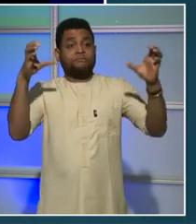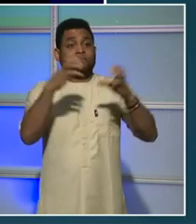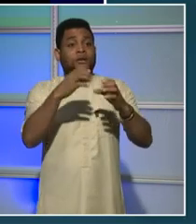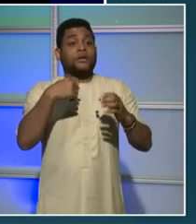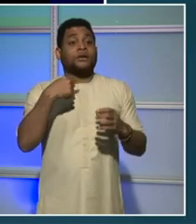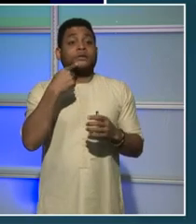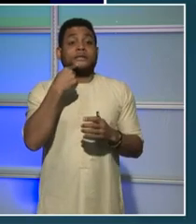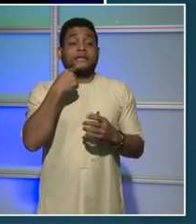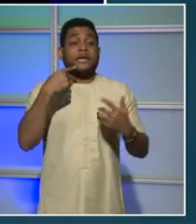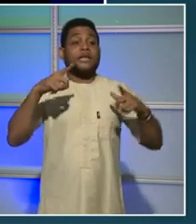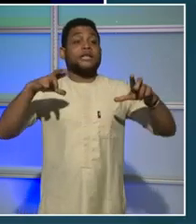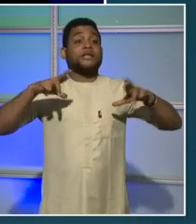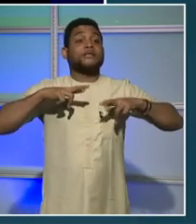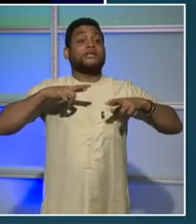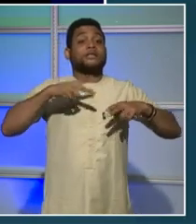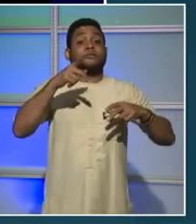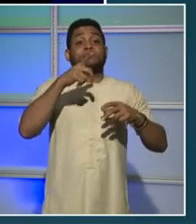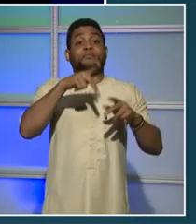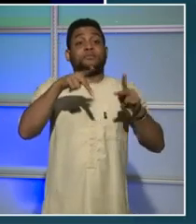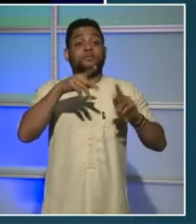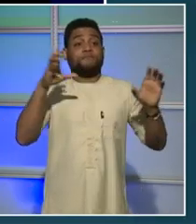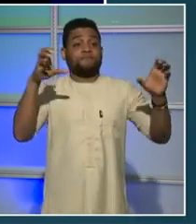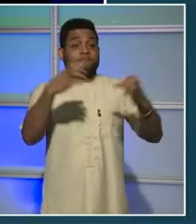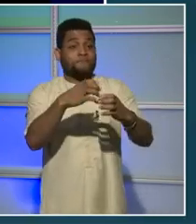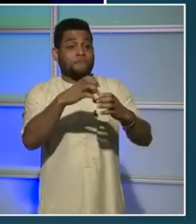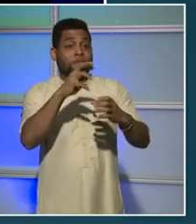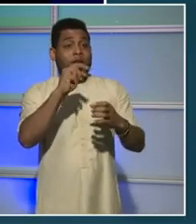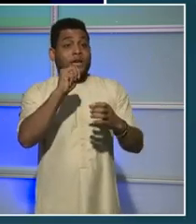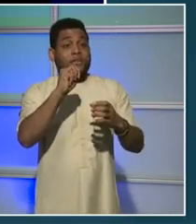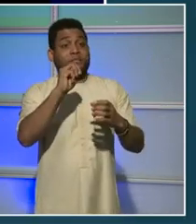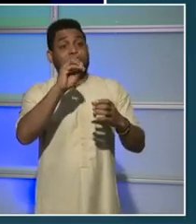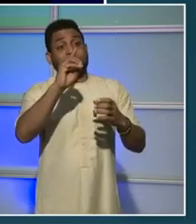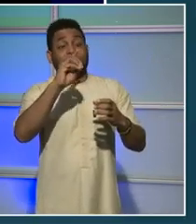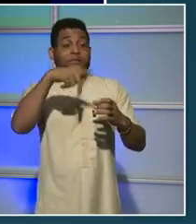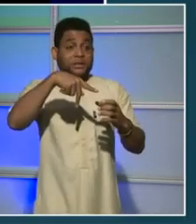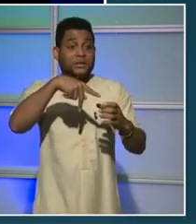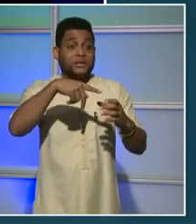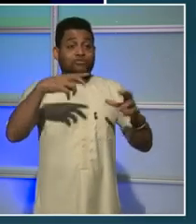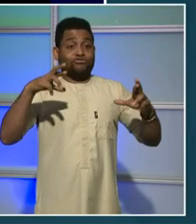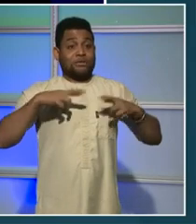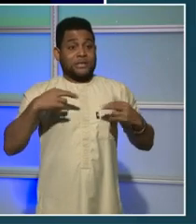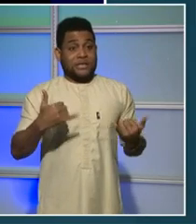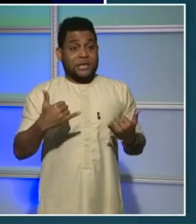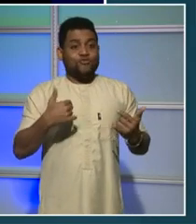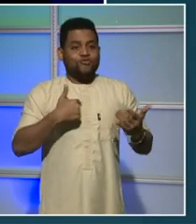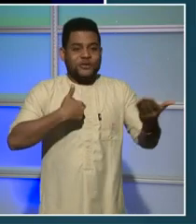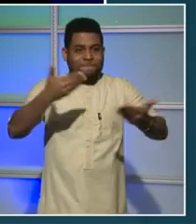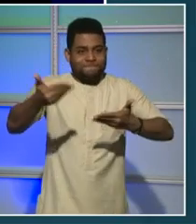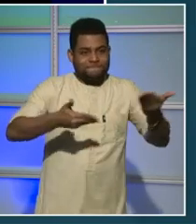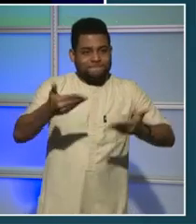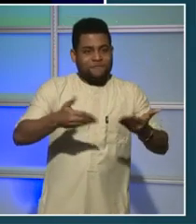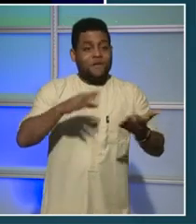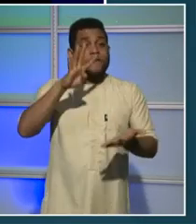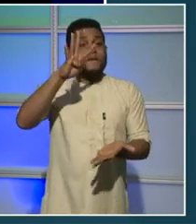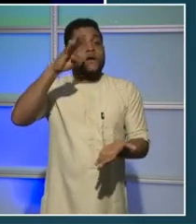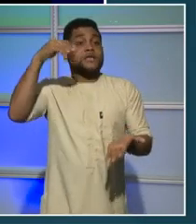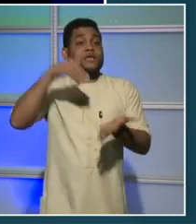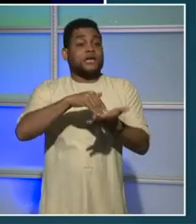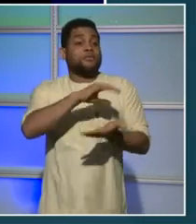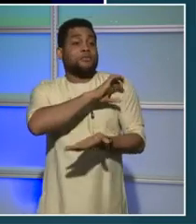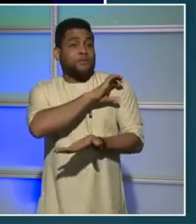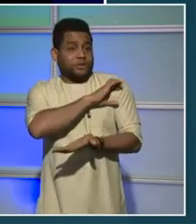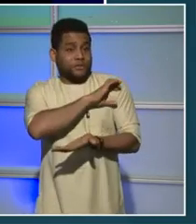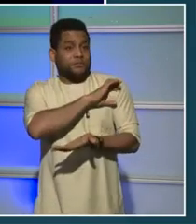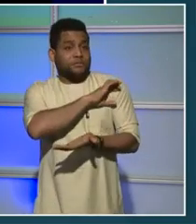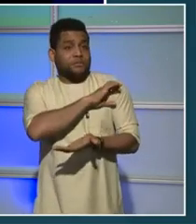facing to get to 4,000 officers. We put a lot of programs and incentives in place to do exactly that, and we were on track